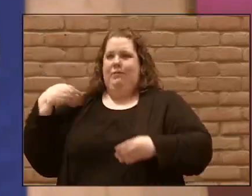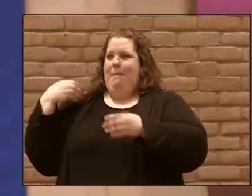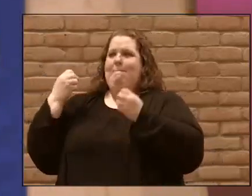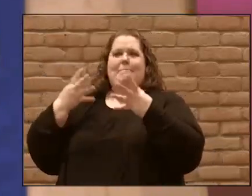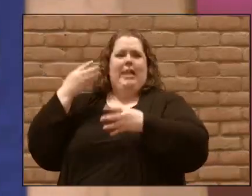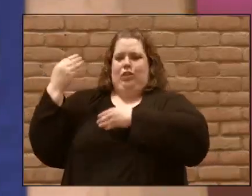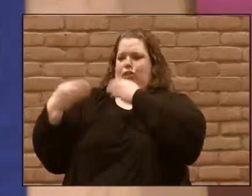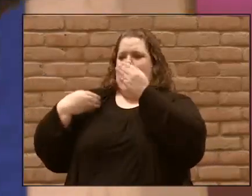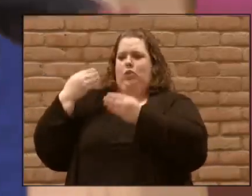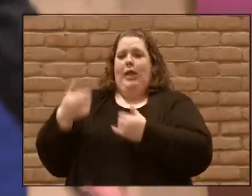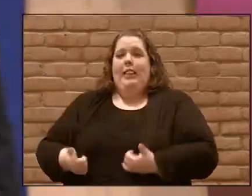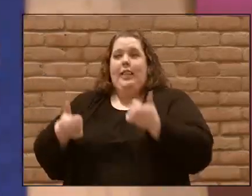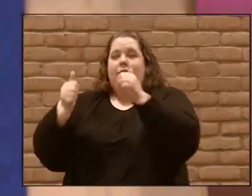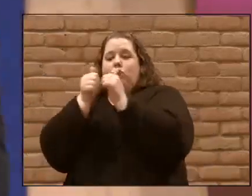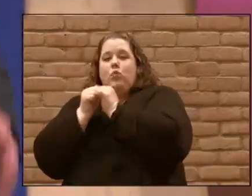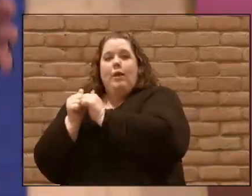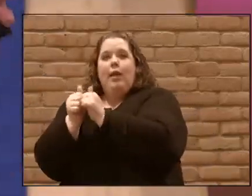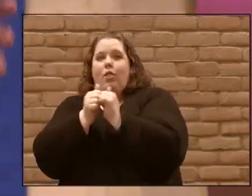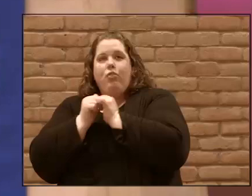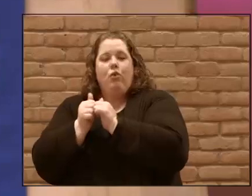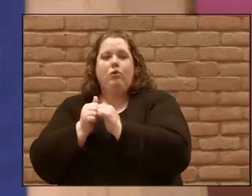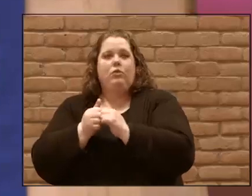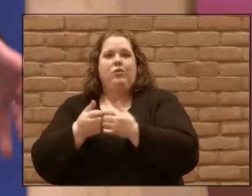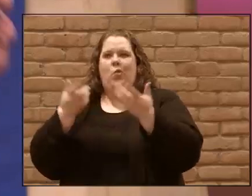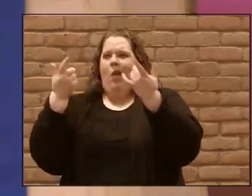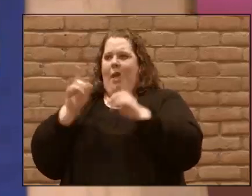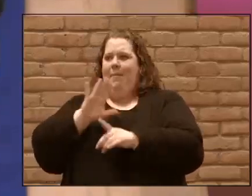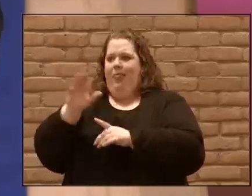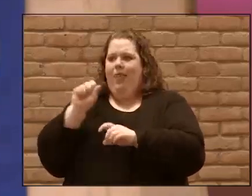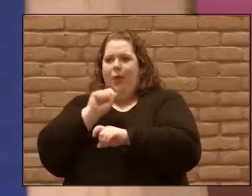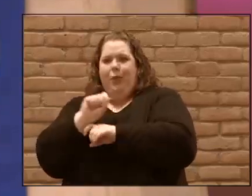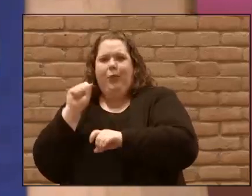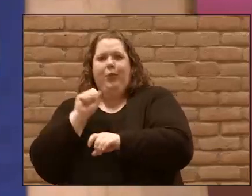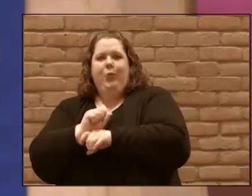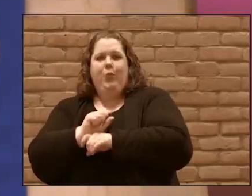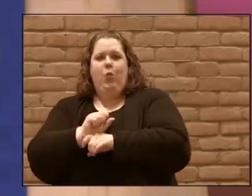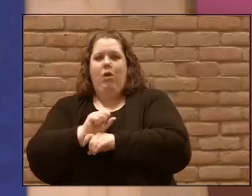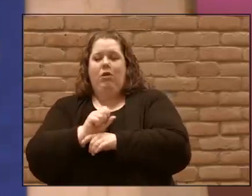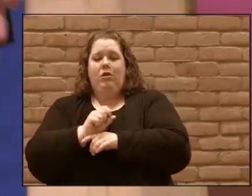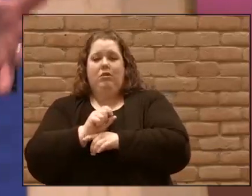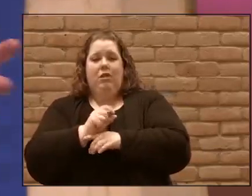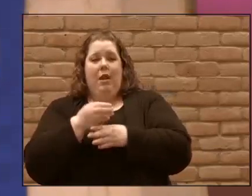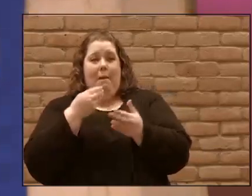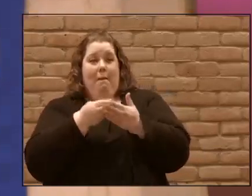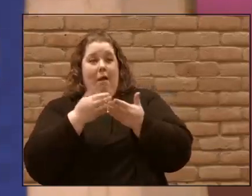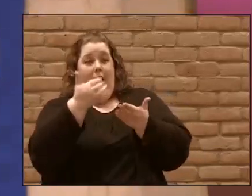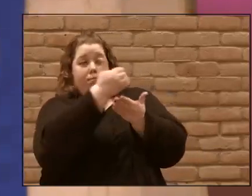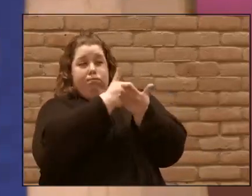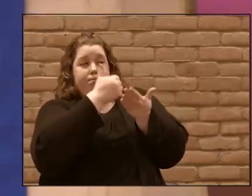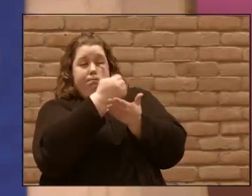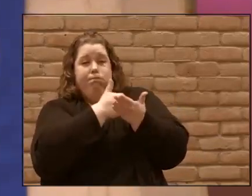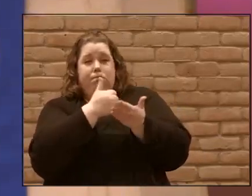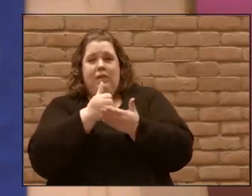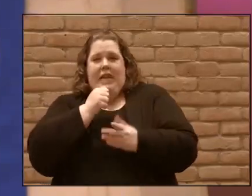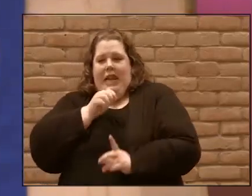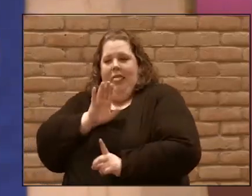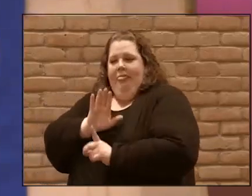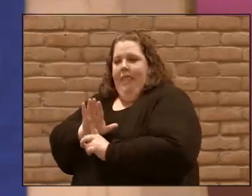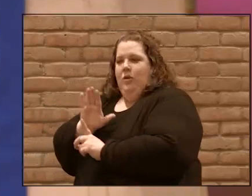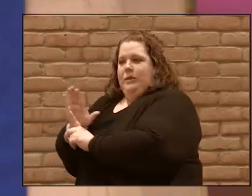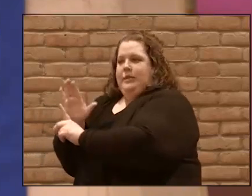crops or doing their blacksmith work or whatever it was, it wouldn't be just theirs. It would be all of theirs. They would